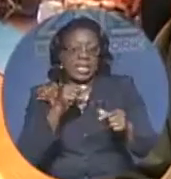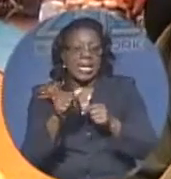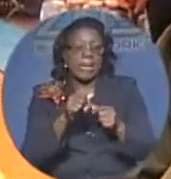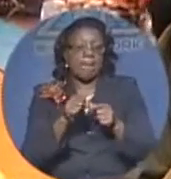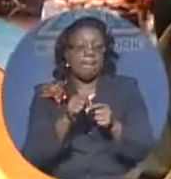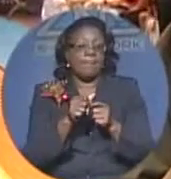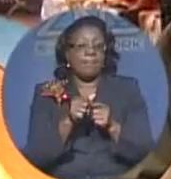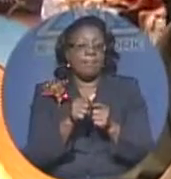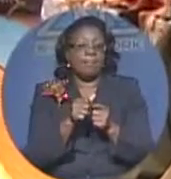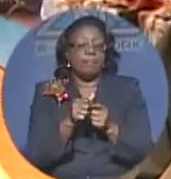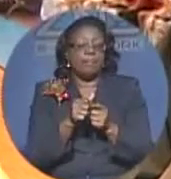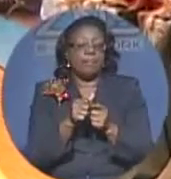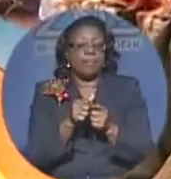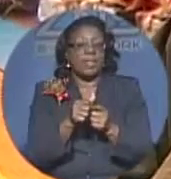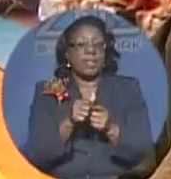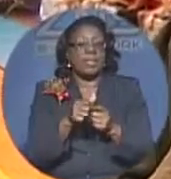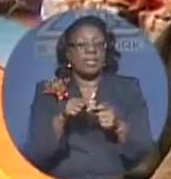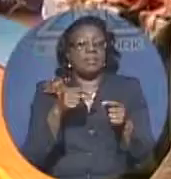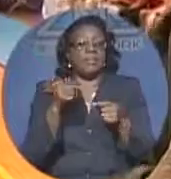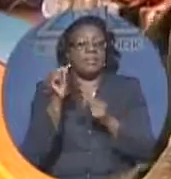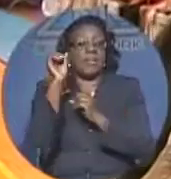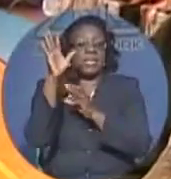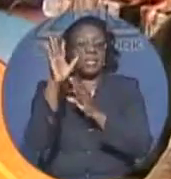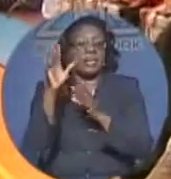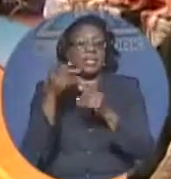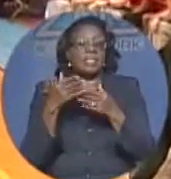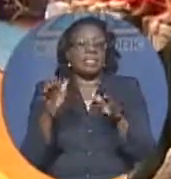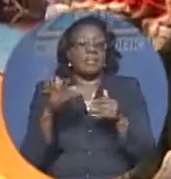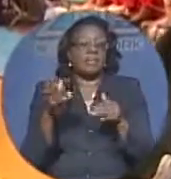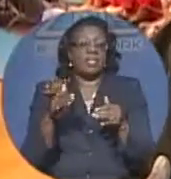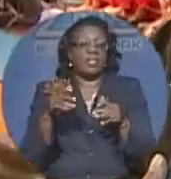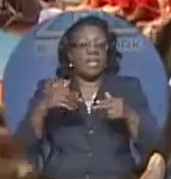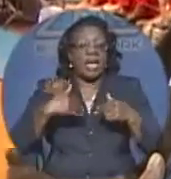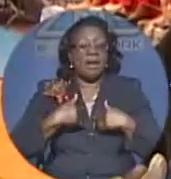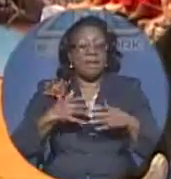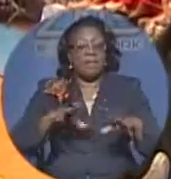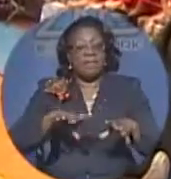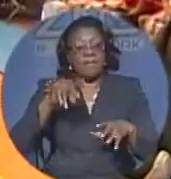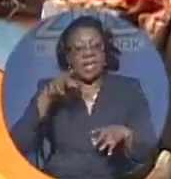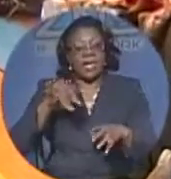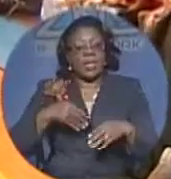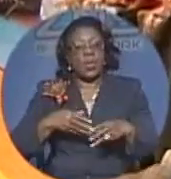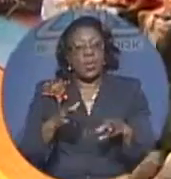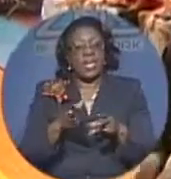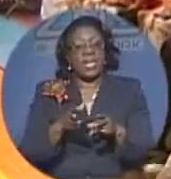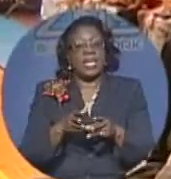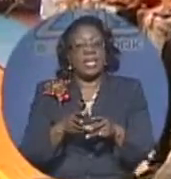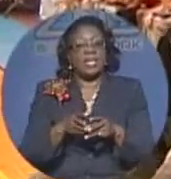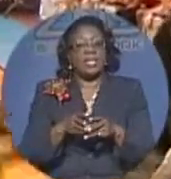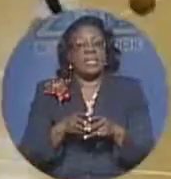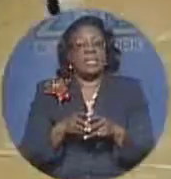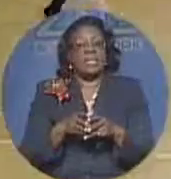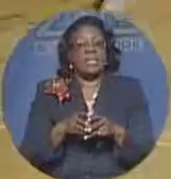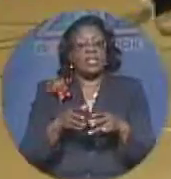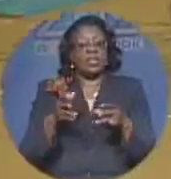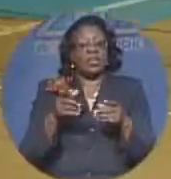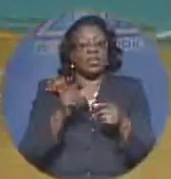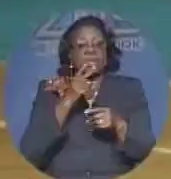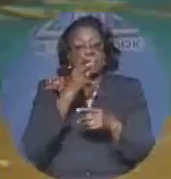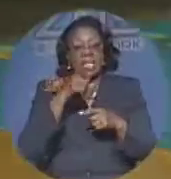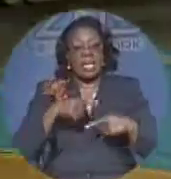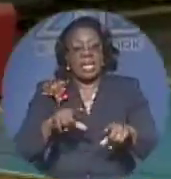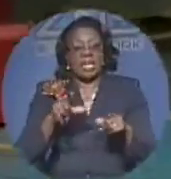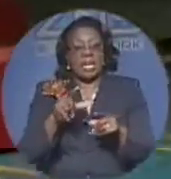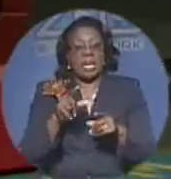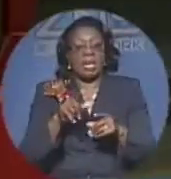school, the Marston Peters tournament just over. And so we have to find a way to mesh where we have our kids come and observe this